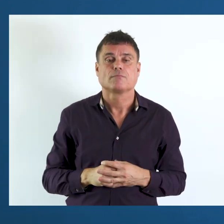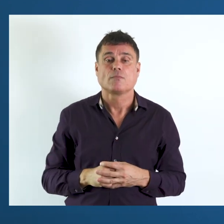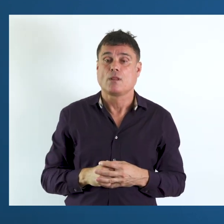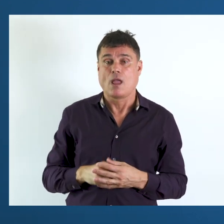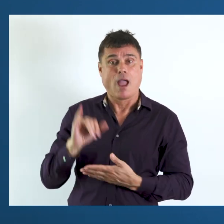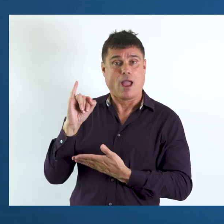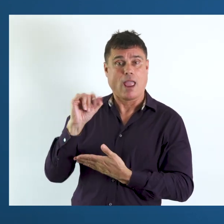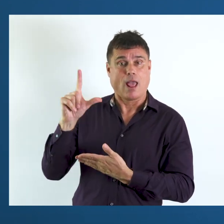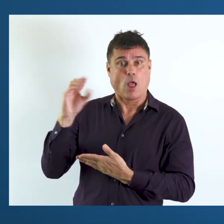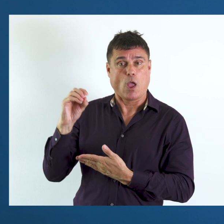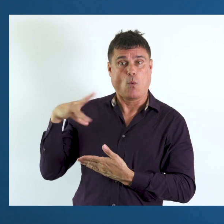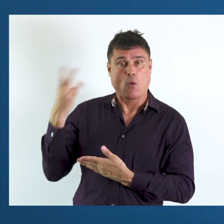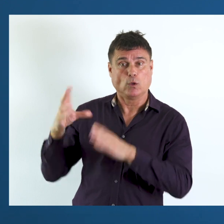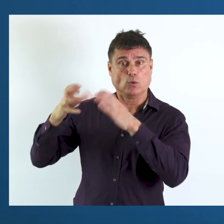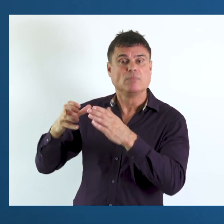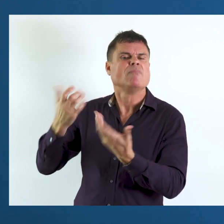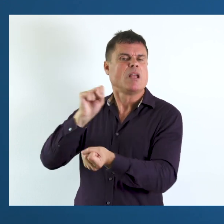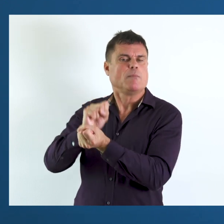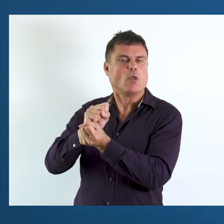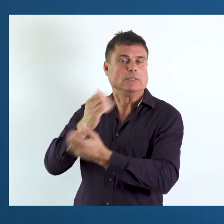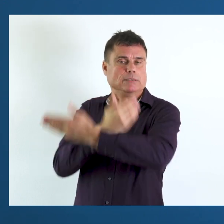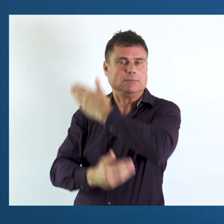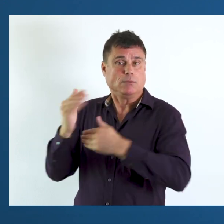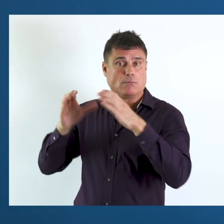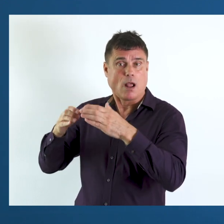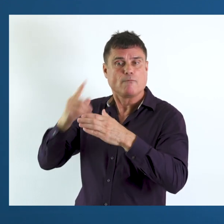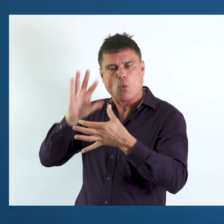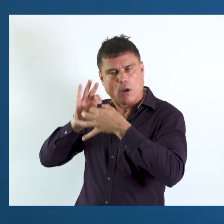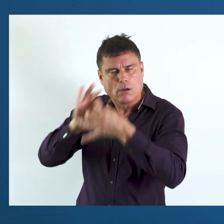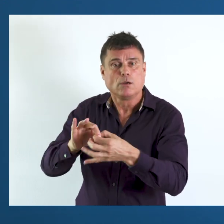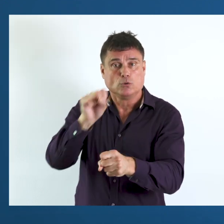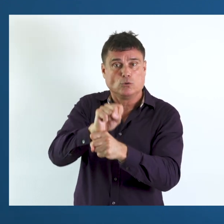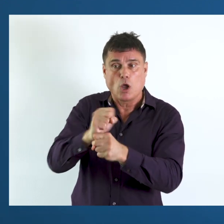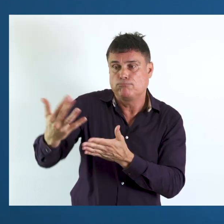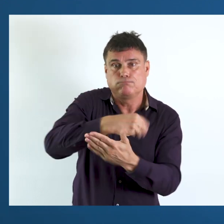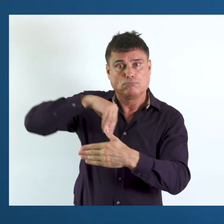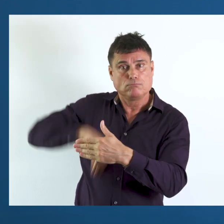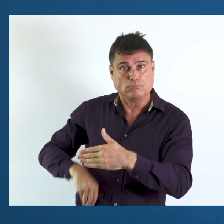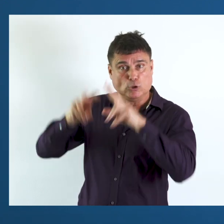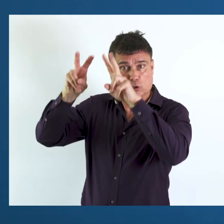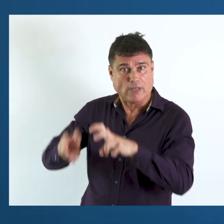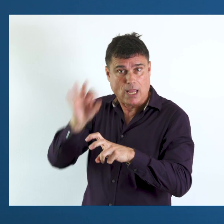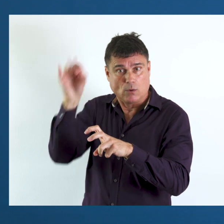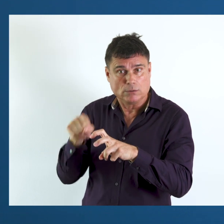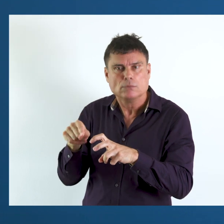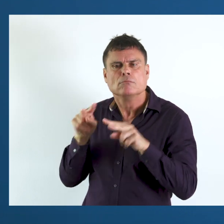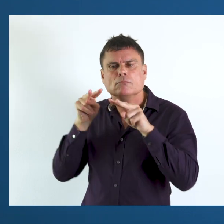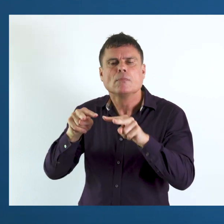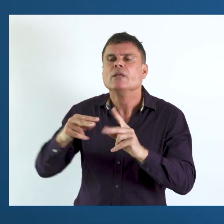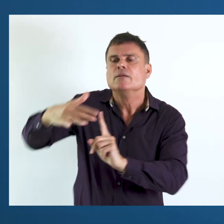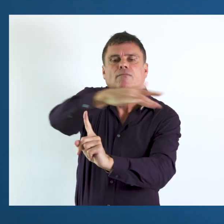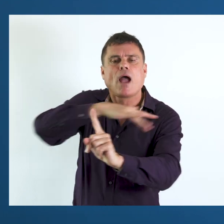modules into existing surveys. The ILO Washington Group employment disability